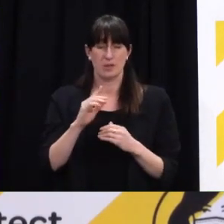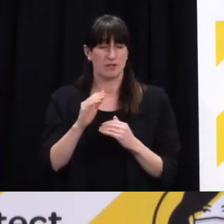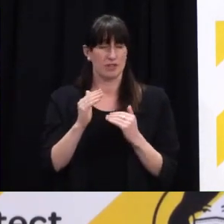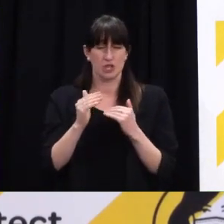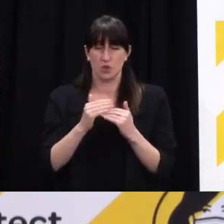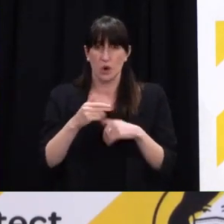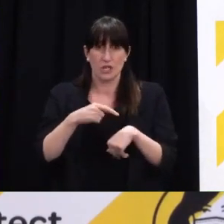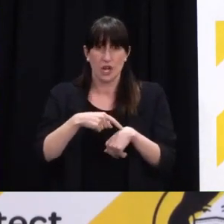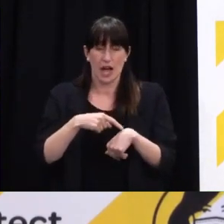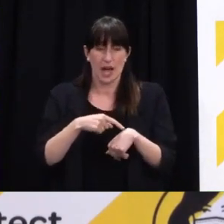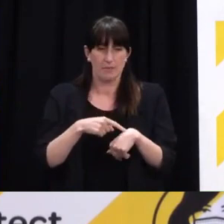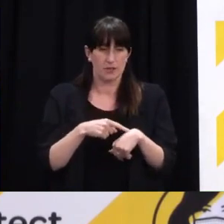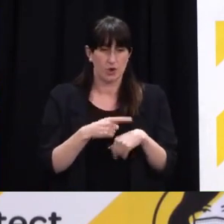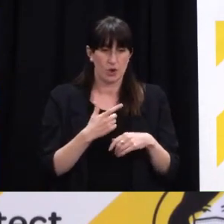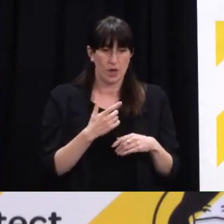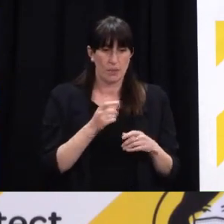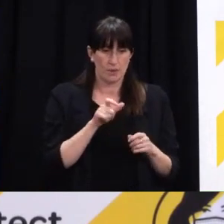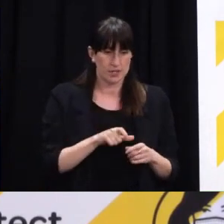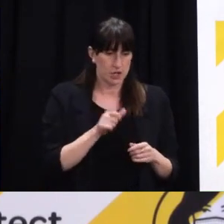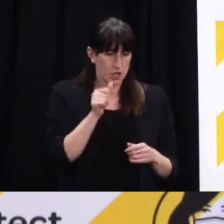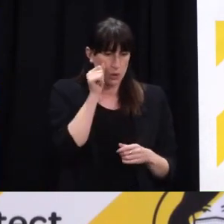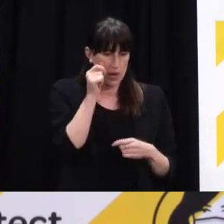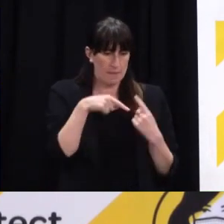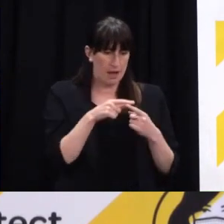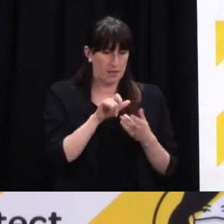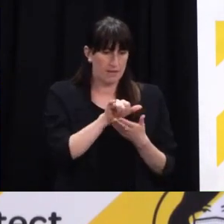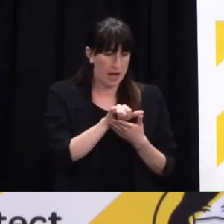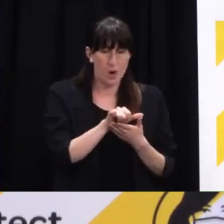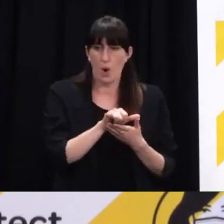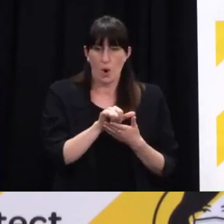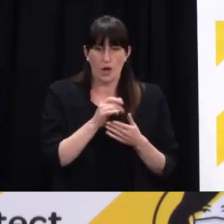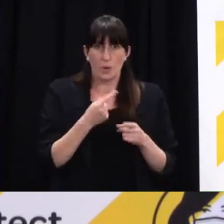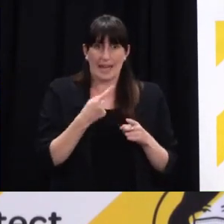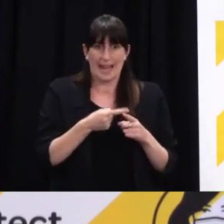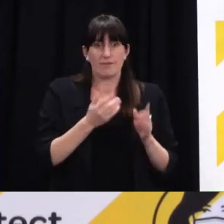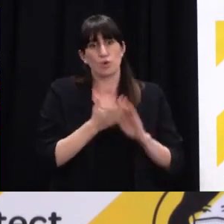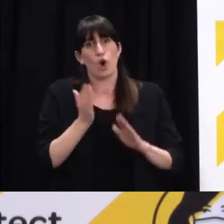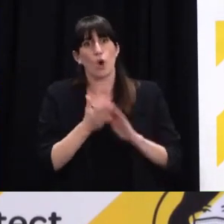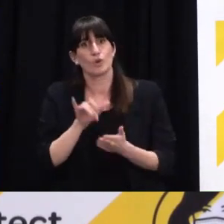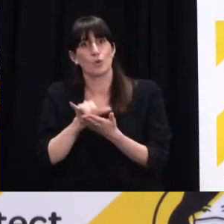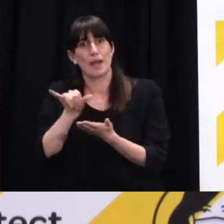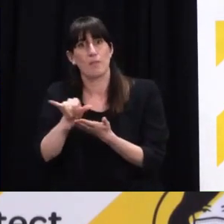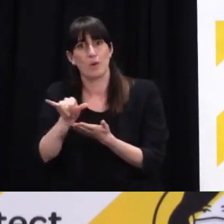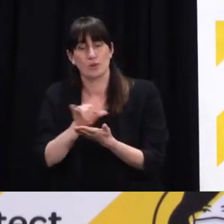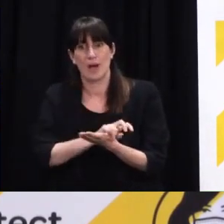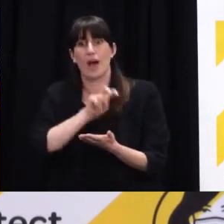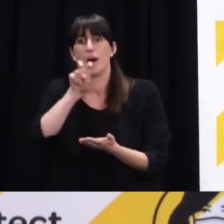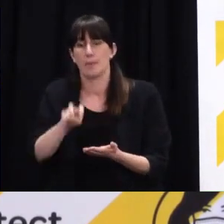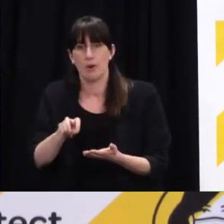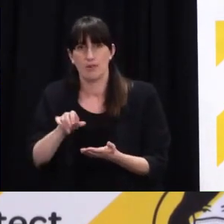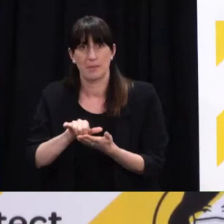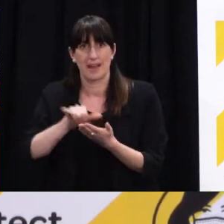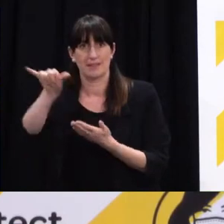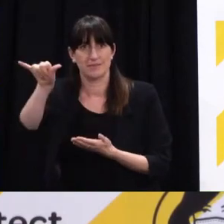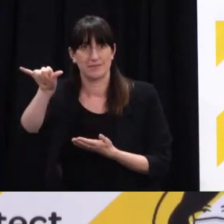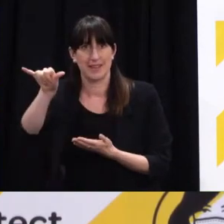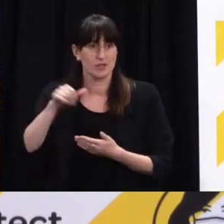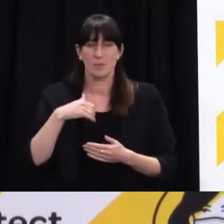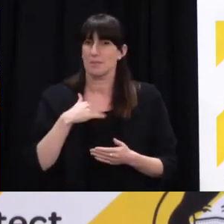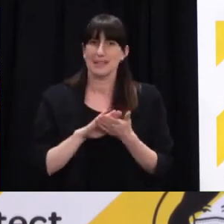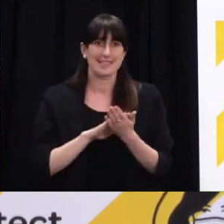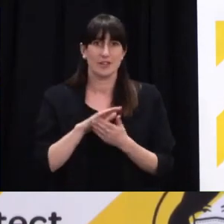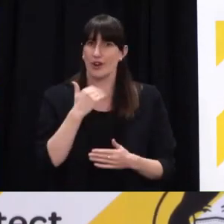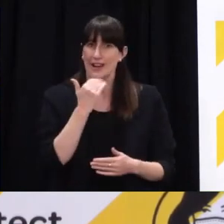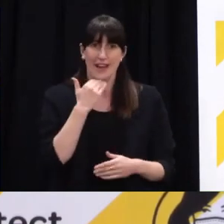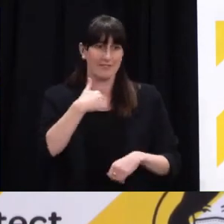window of time. So that was part of the issue as well, was the availability of those flights that we were opening up in